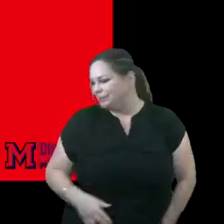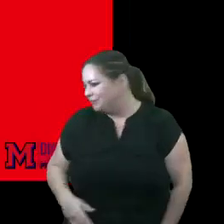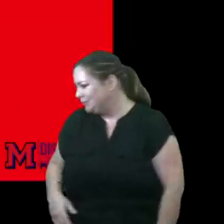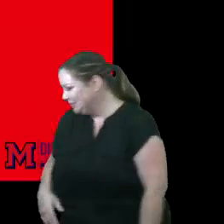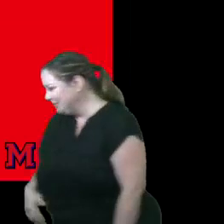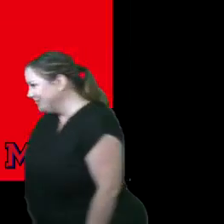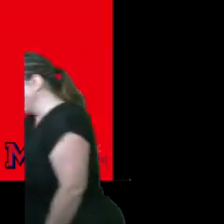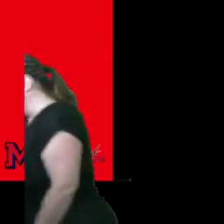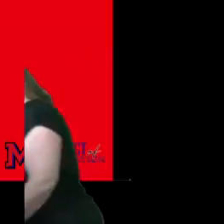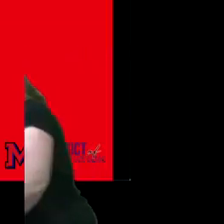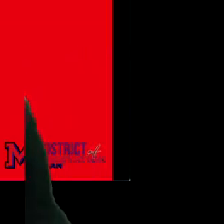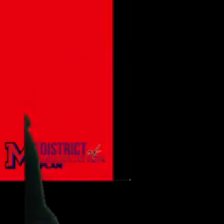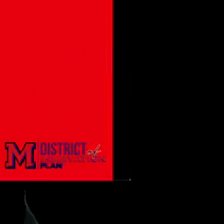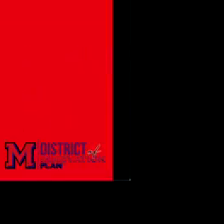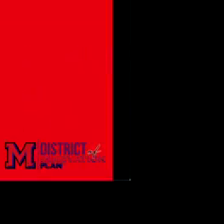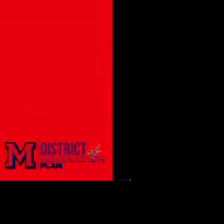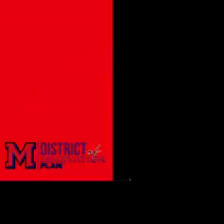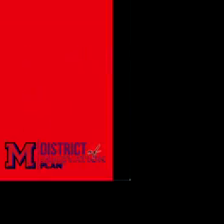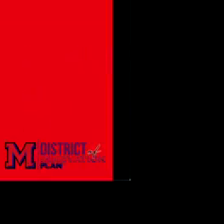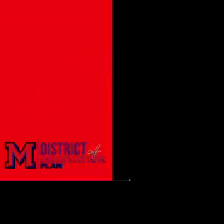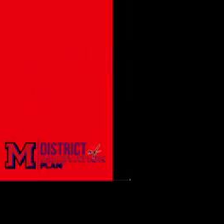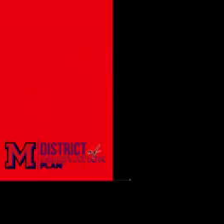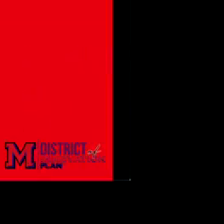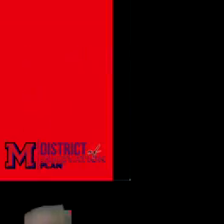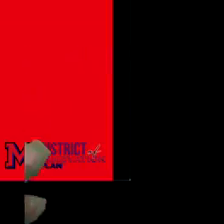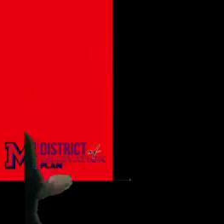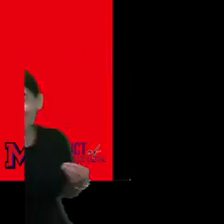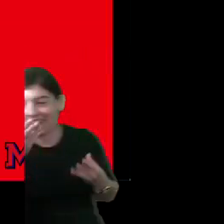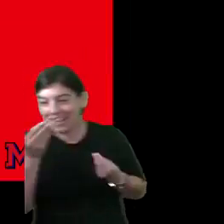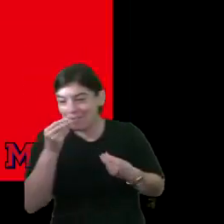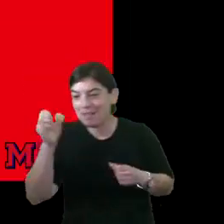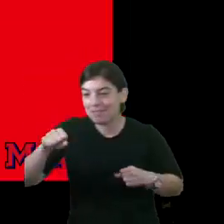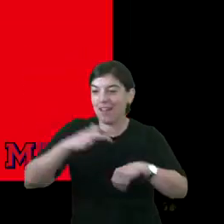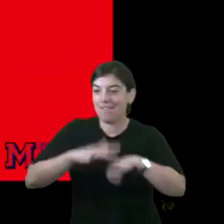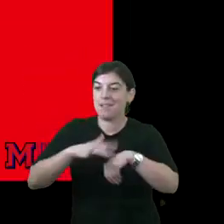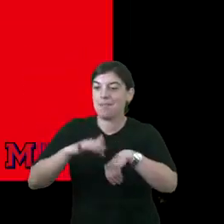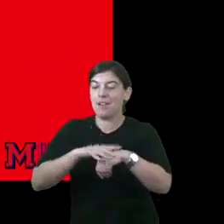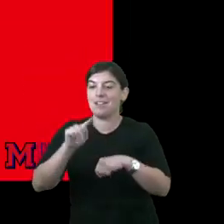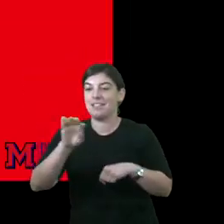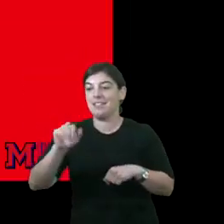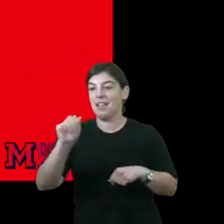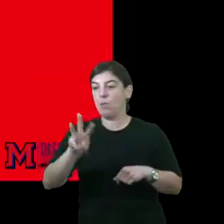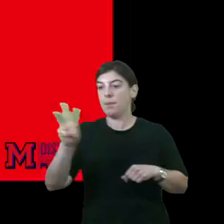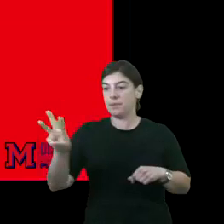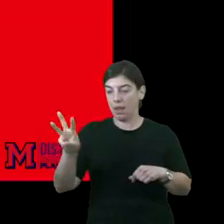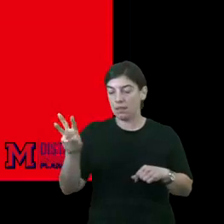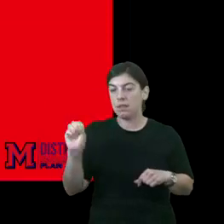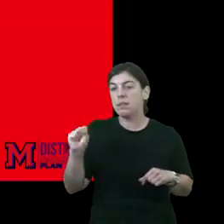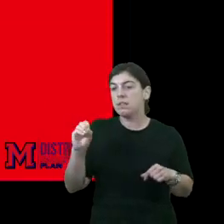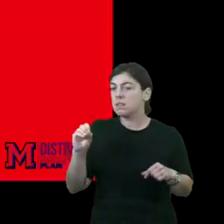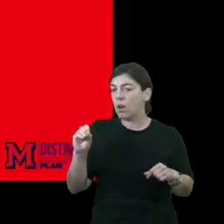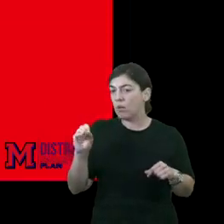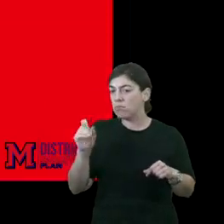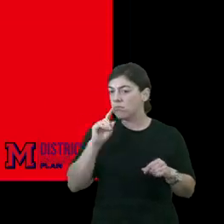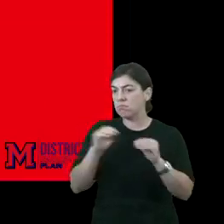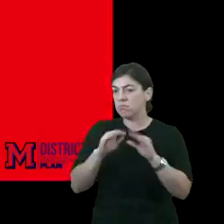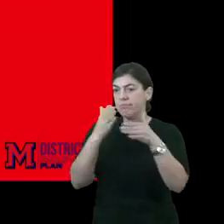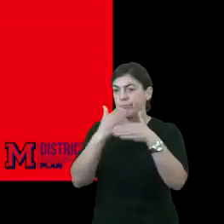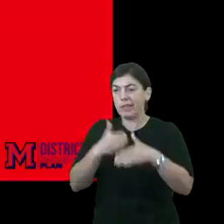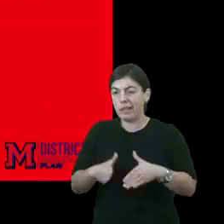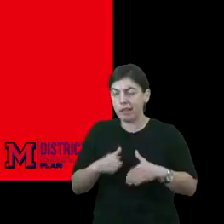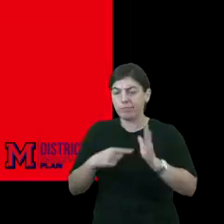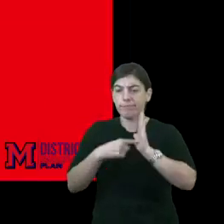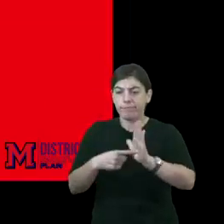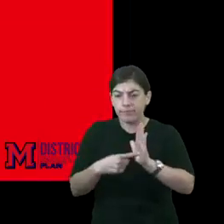That information is available on the TEA website. And so it's a clear breakdown of